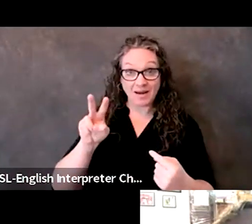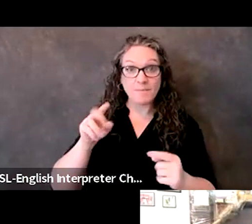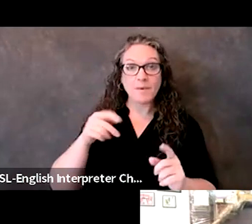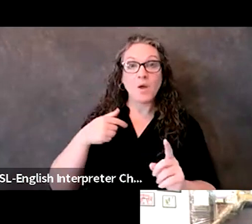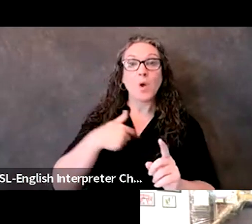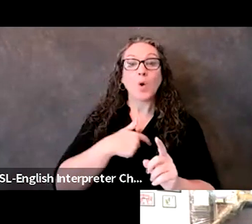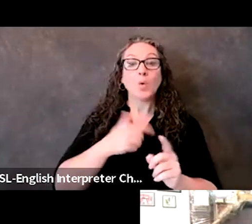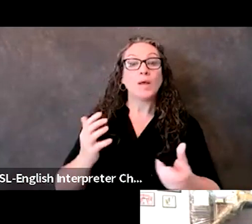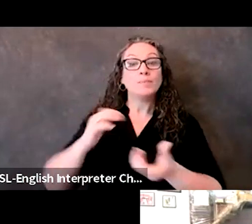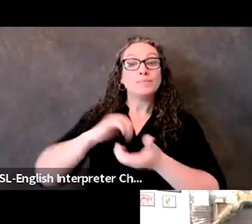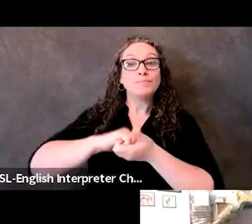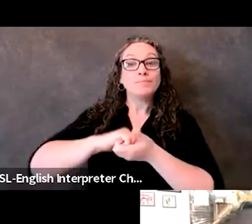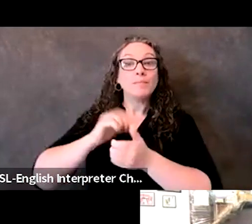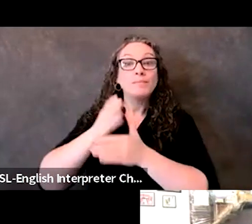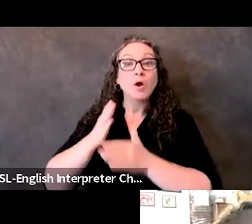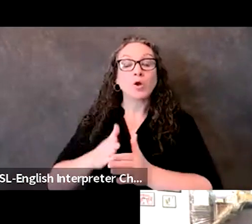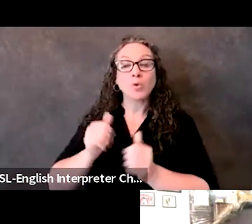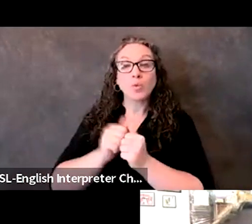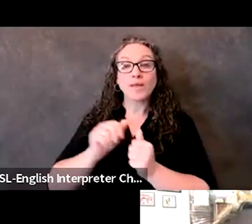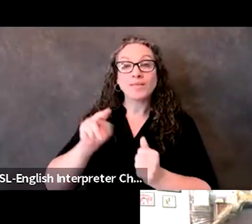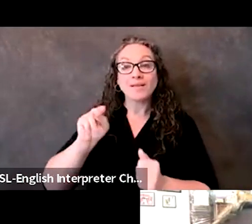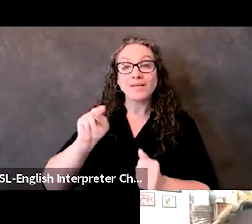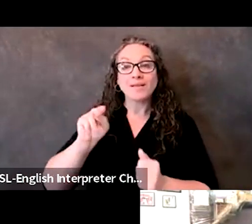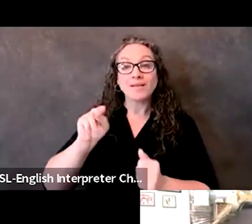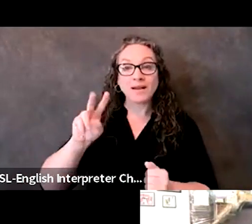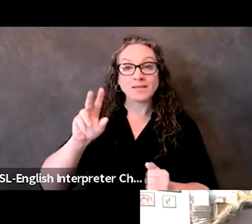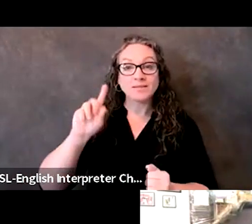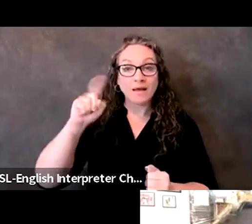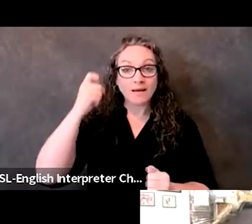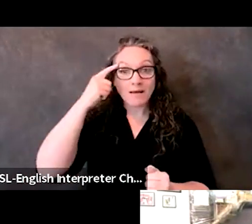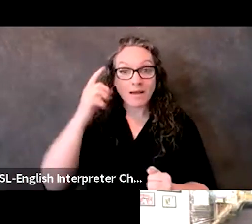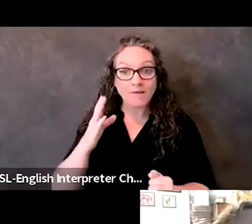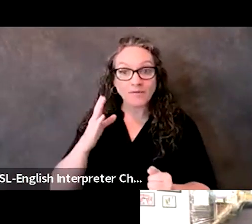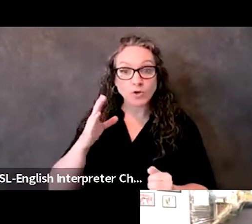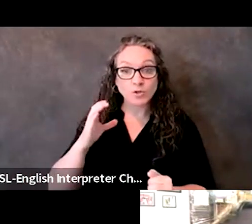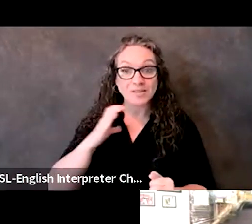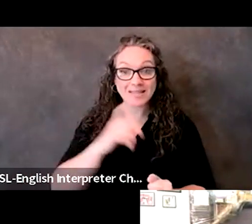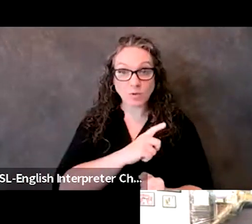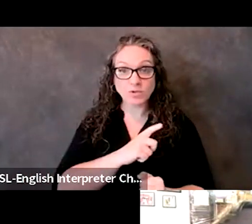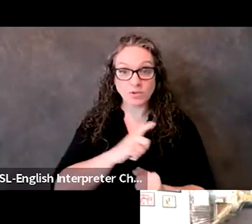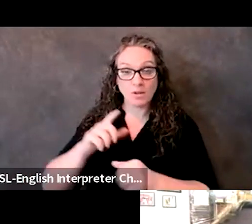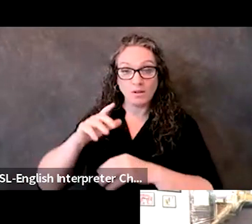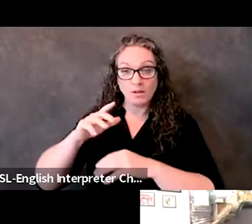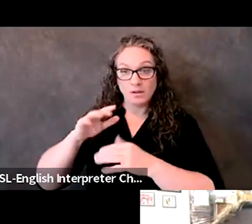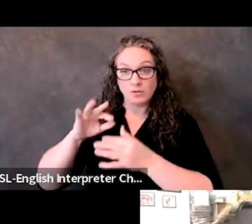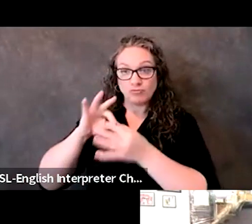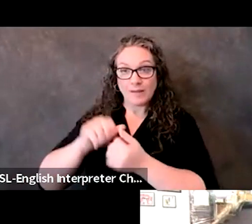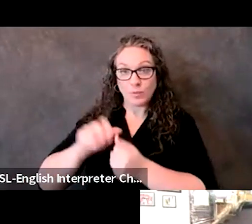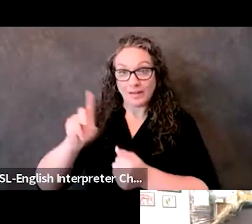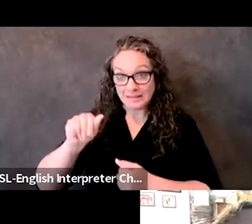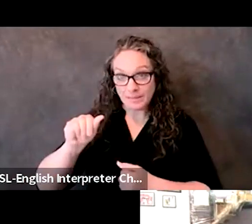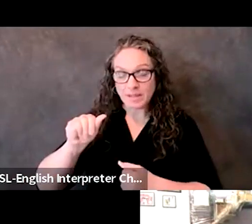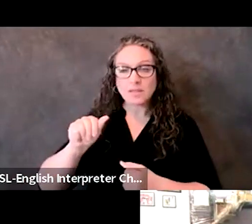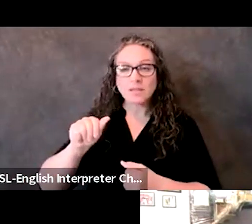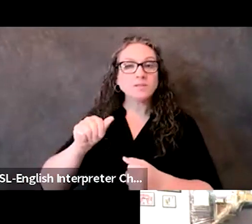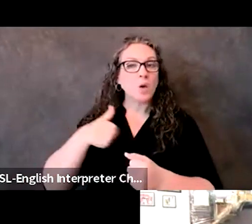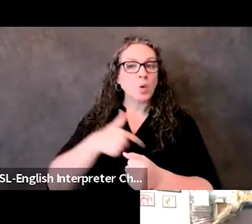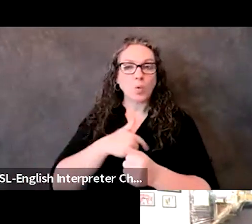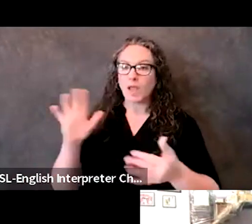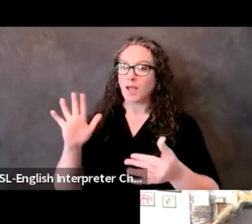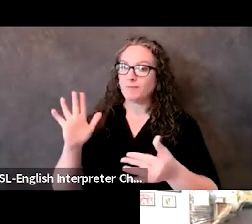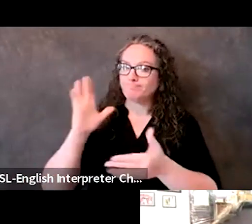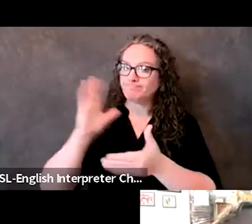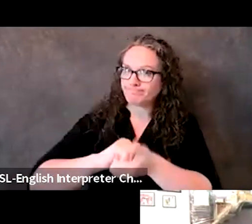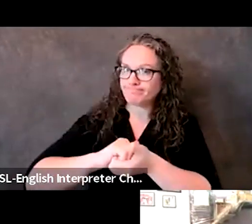Council or the Nevada Governors Council for Developmental Disabilities to really reach out and create a coalition of